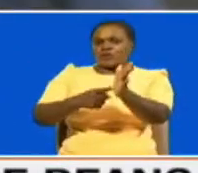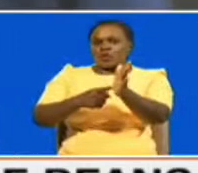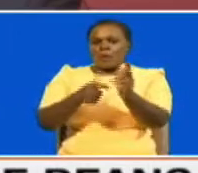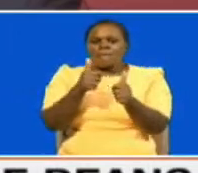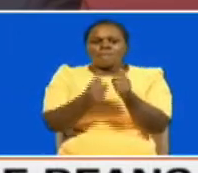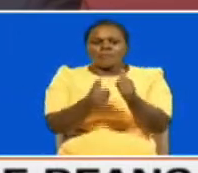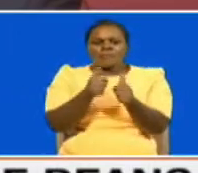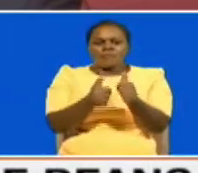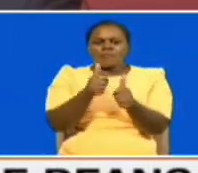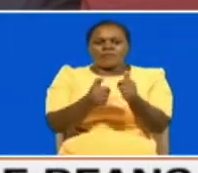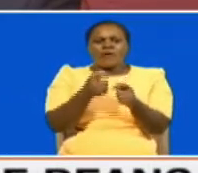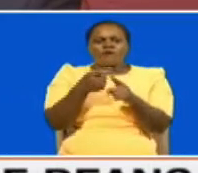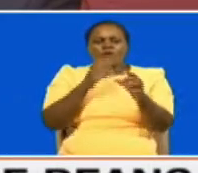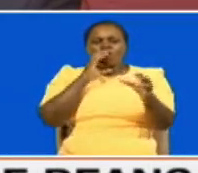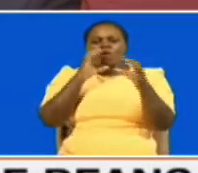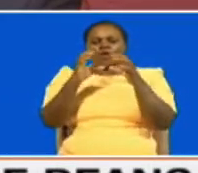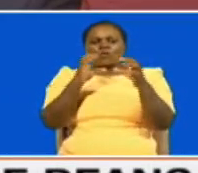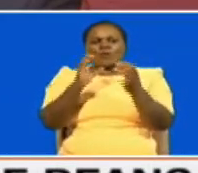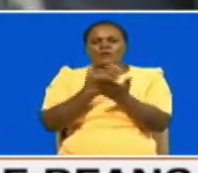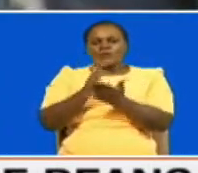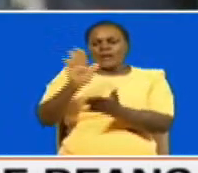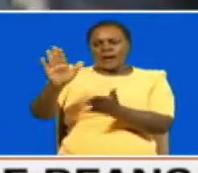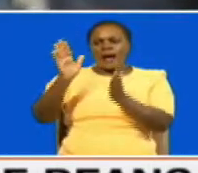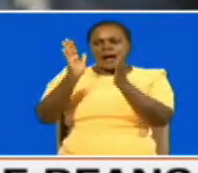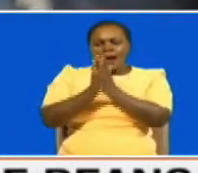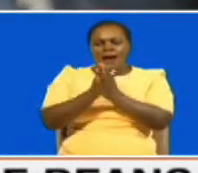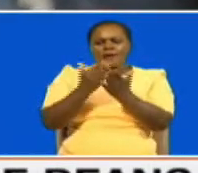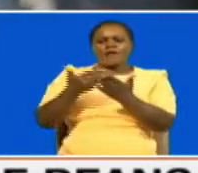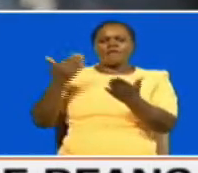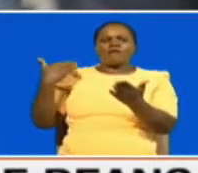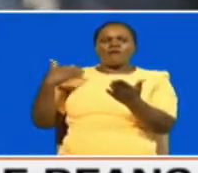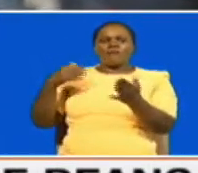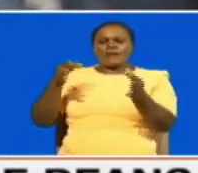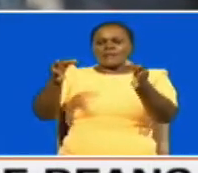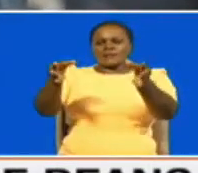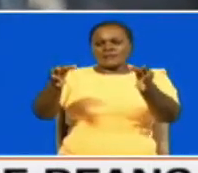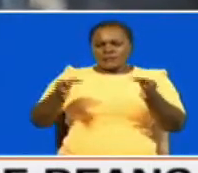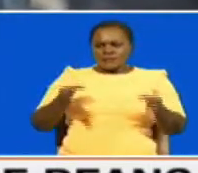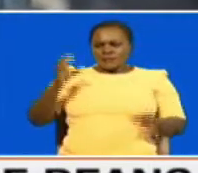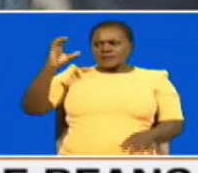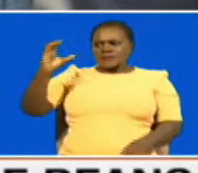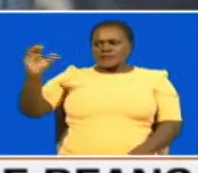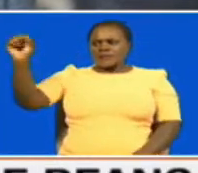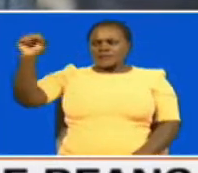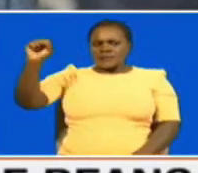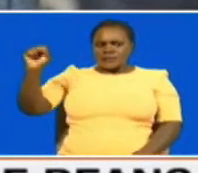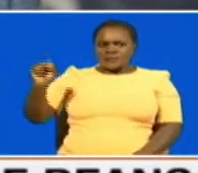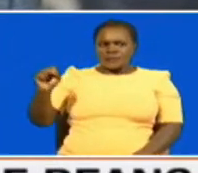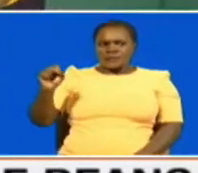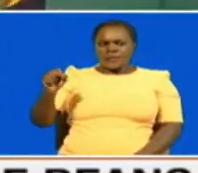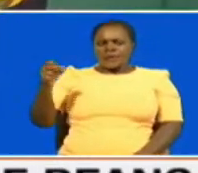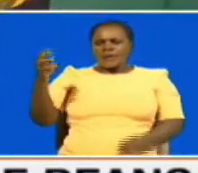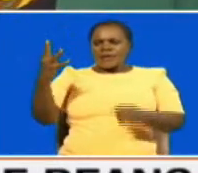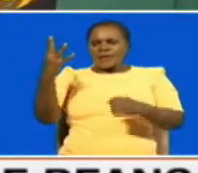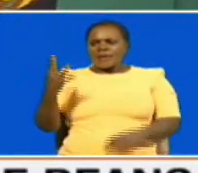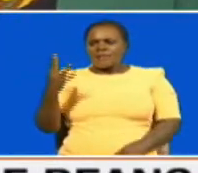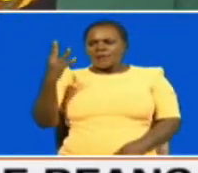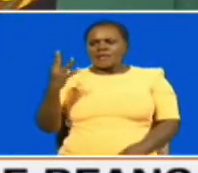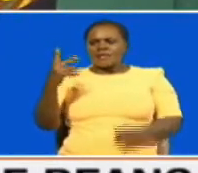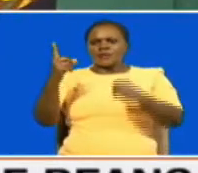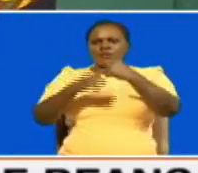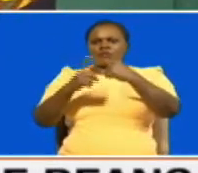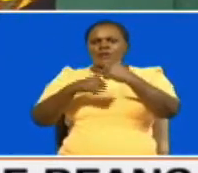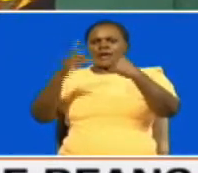text messages from conversations between her and former treasury cs ukuryatani in april july